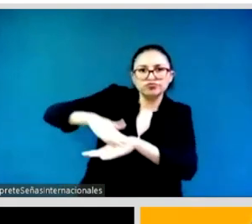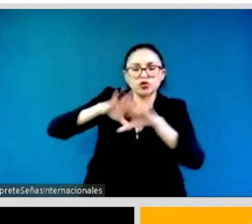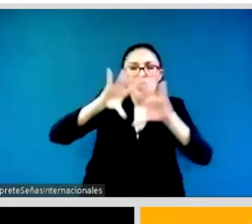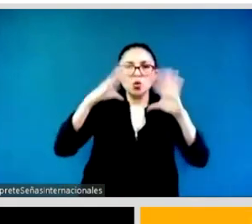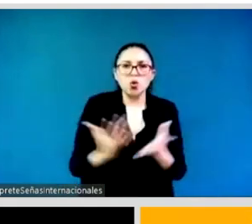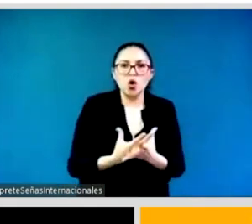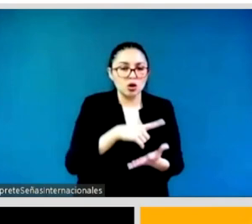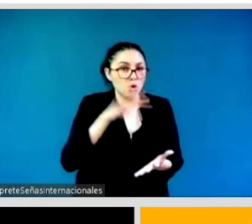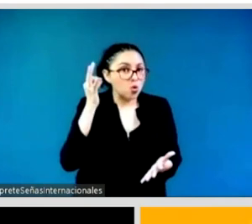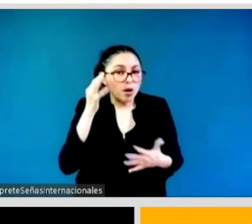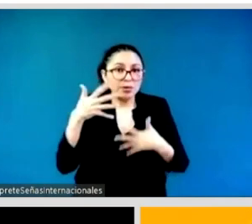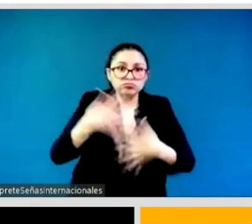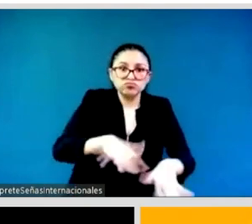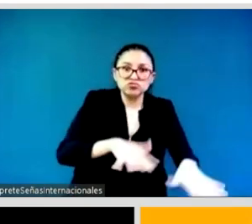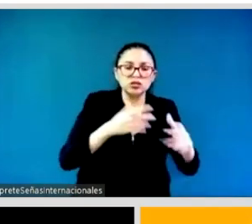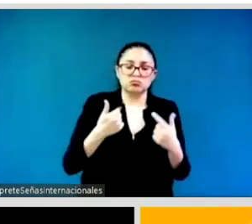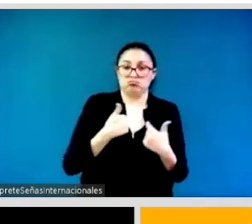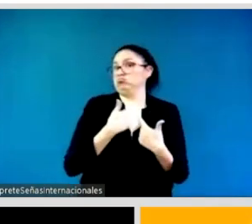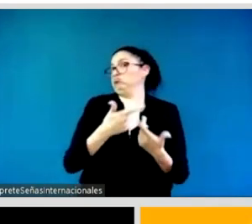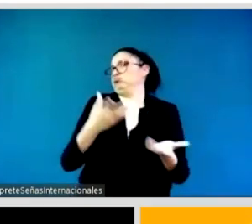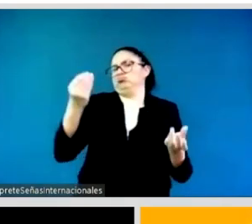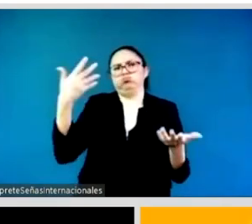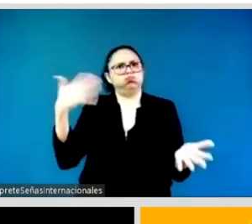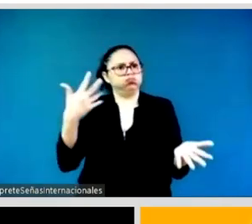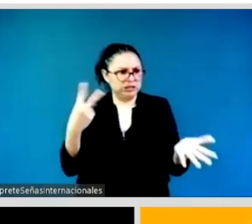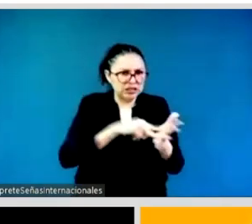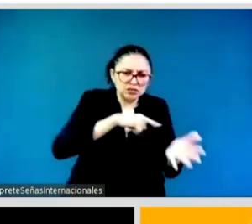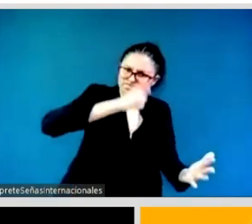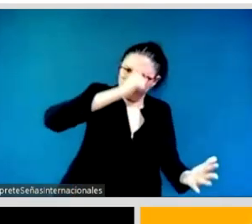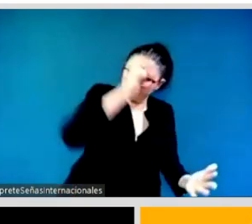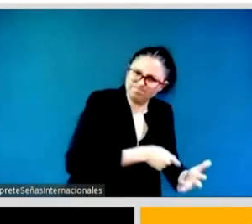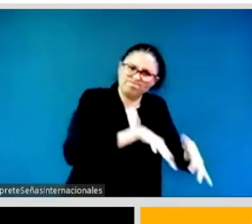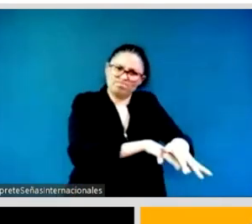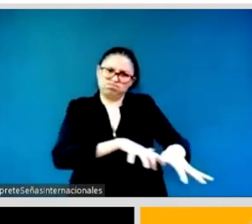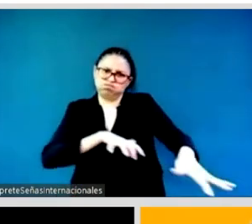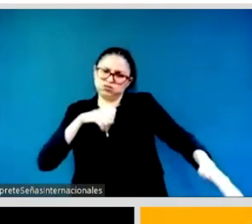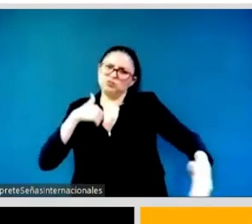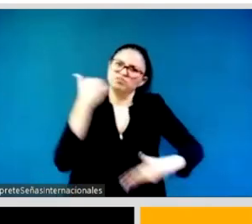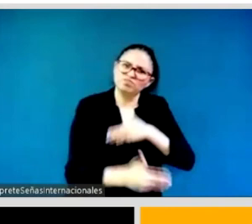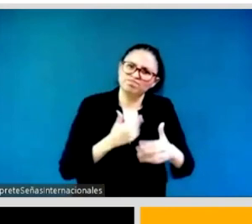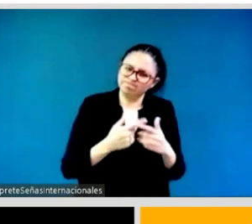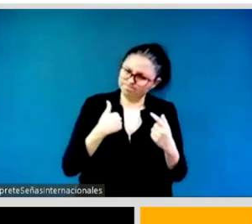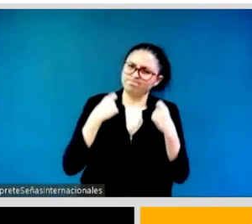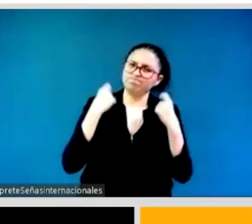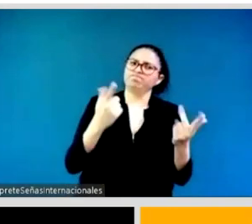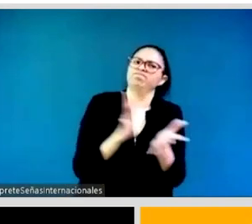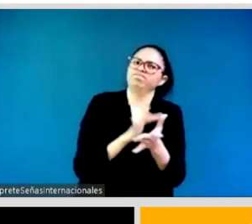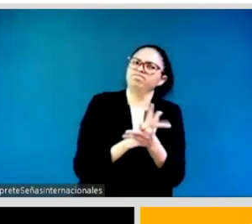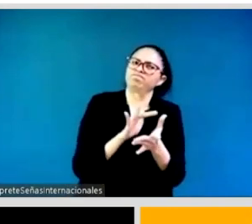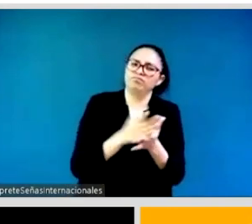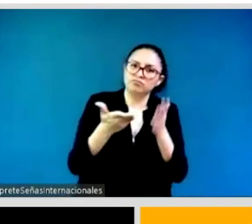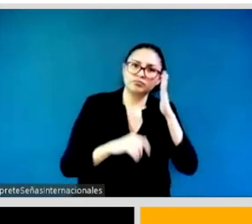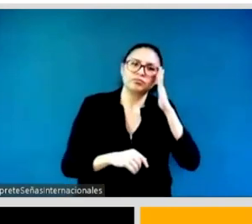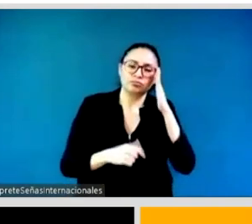to do. So much important work in Mexico on feminist agendas, including those who have joined the